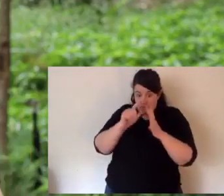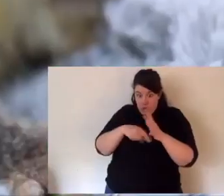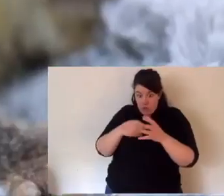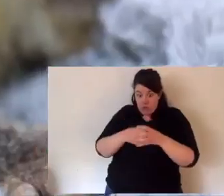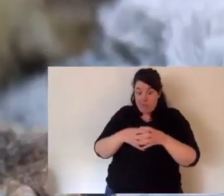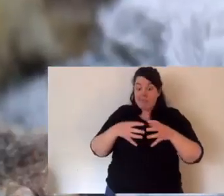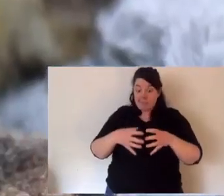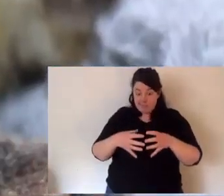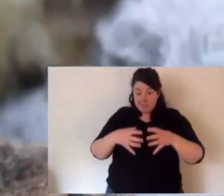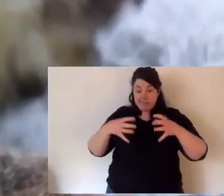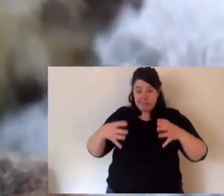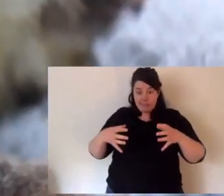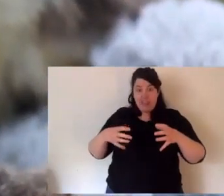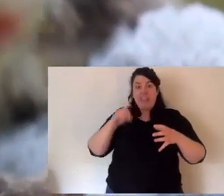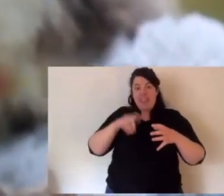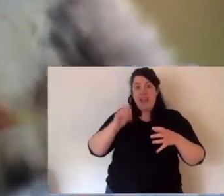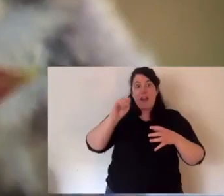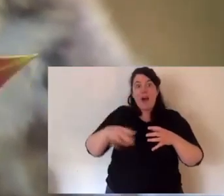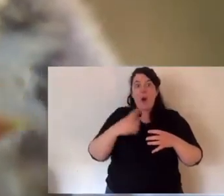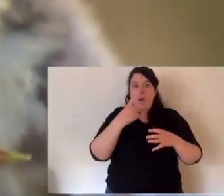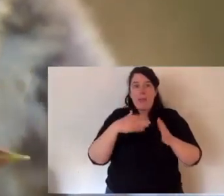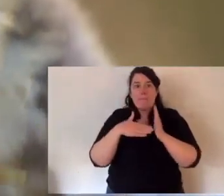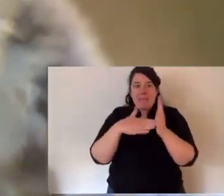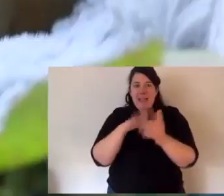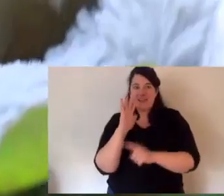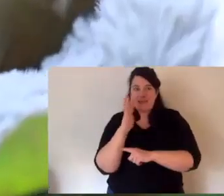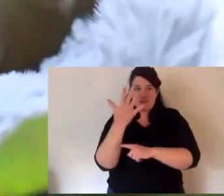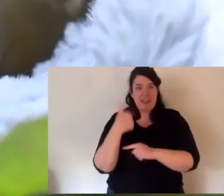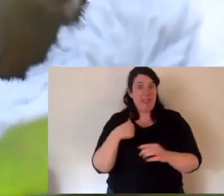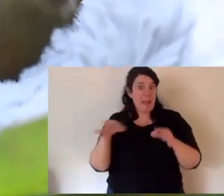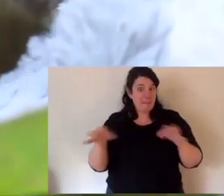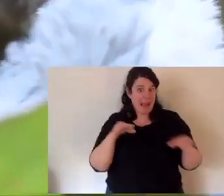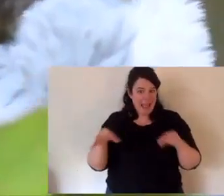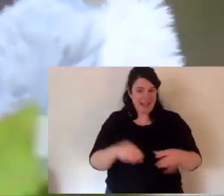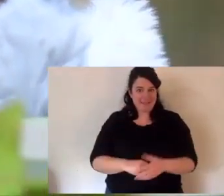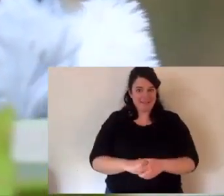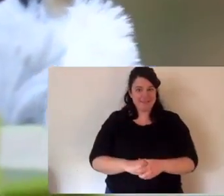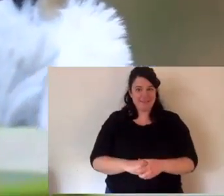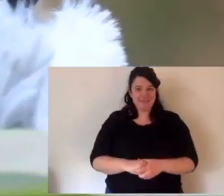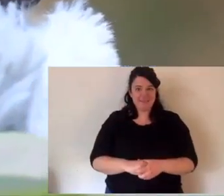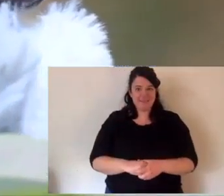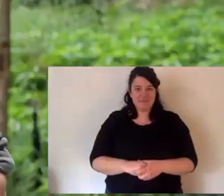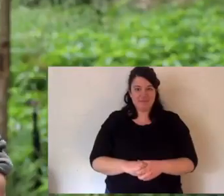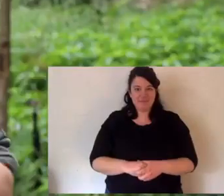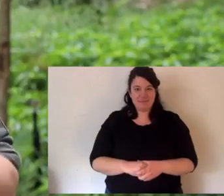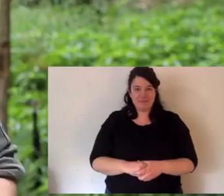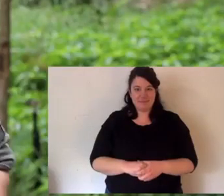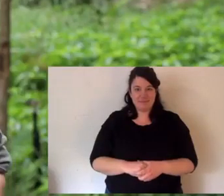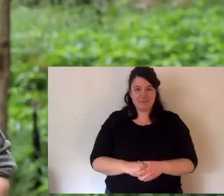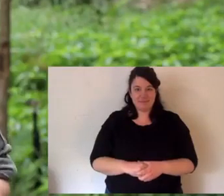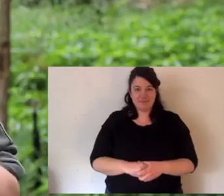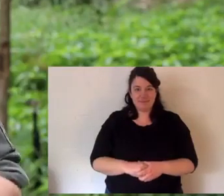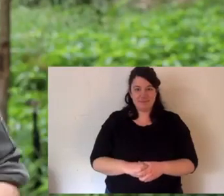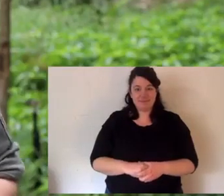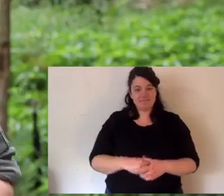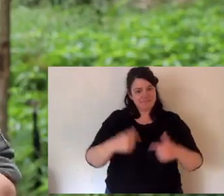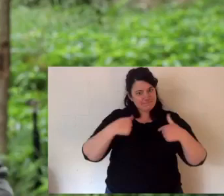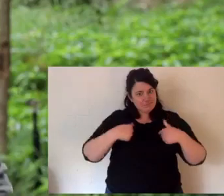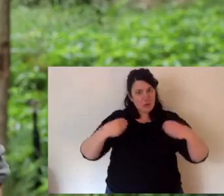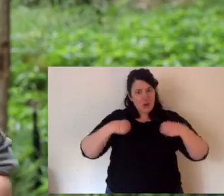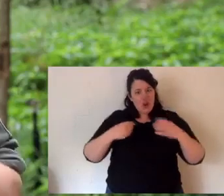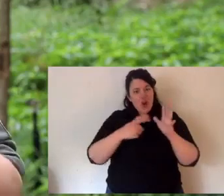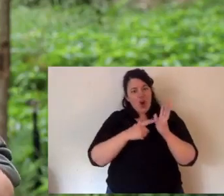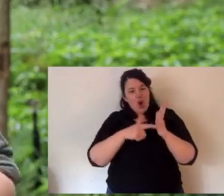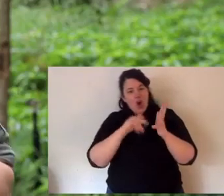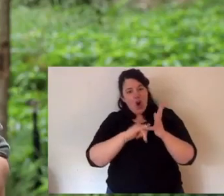small project to know that we can get it right. Then we can plant a million trees. That's the koala project. Aussie Ark is a native wildlife